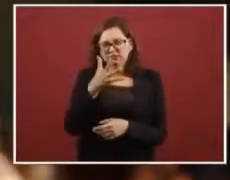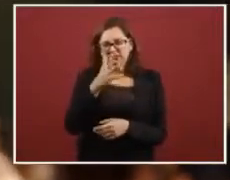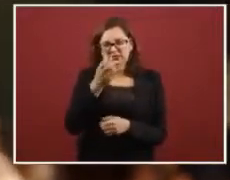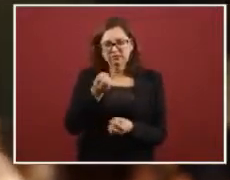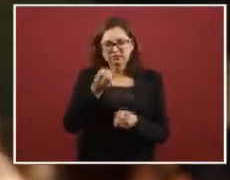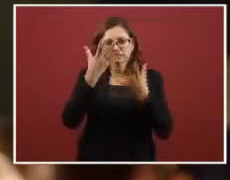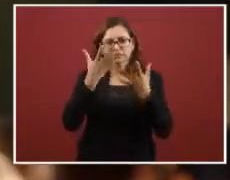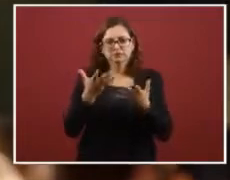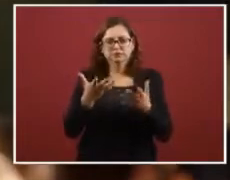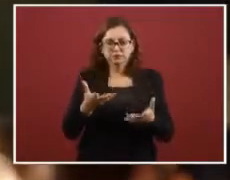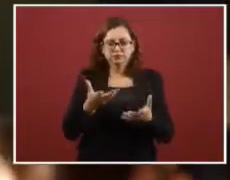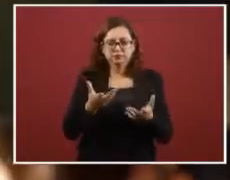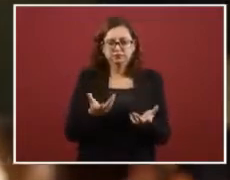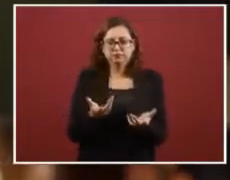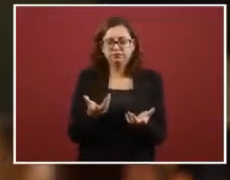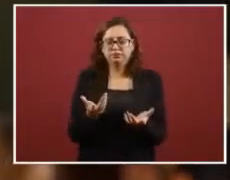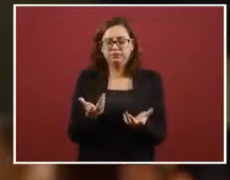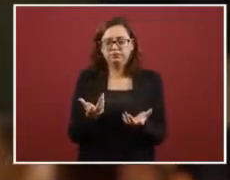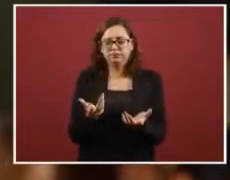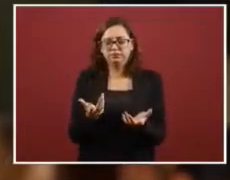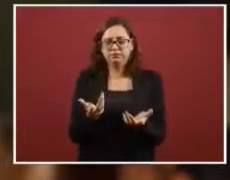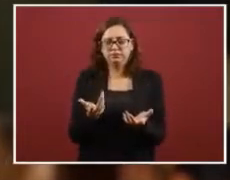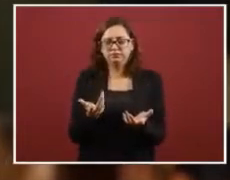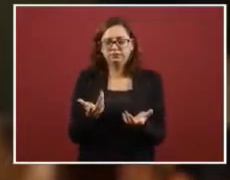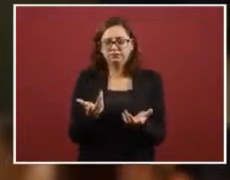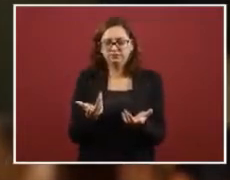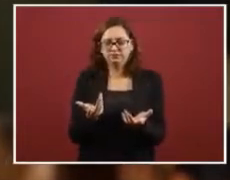So, how much is it equivalent?